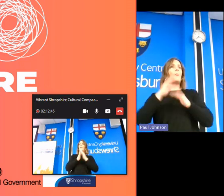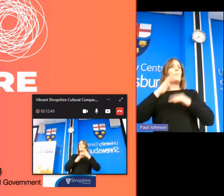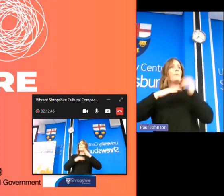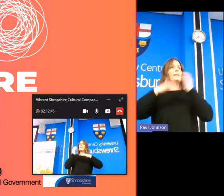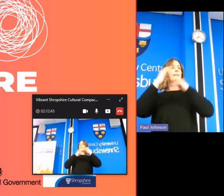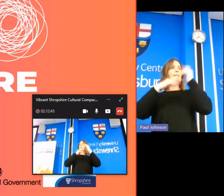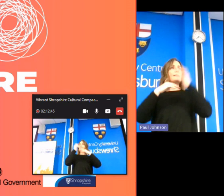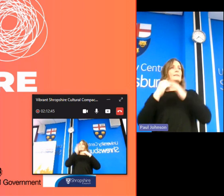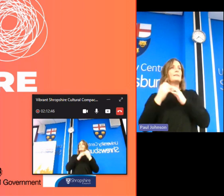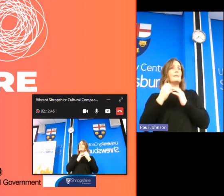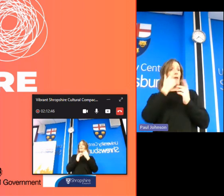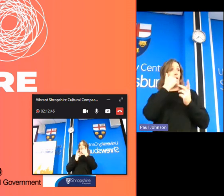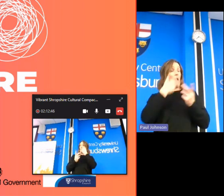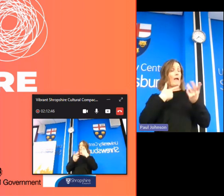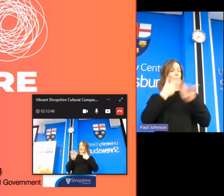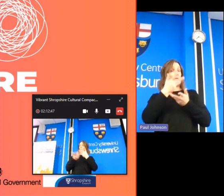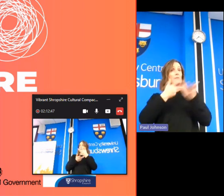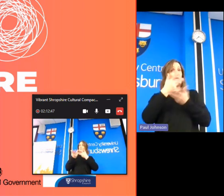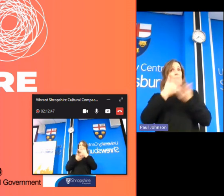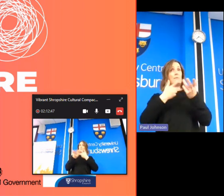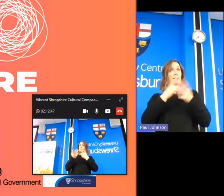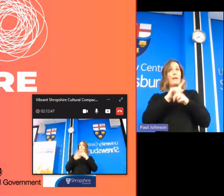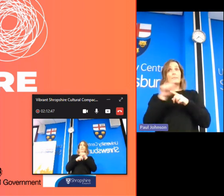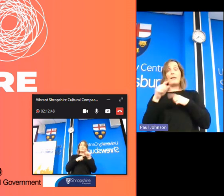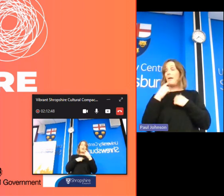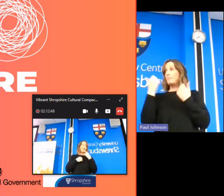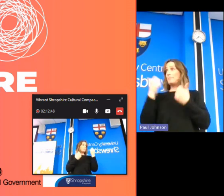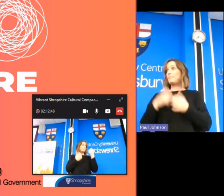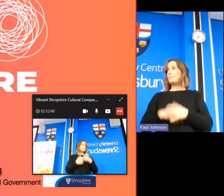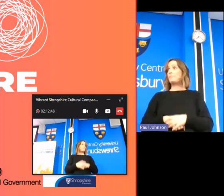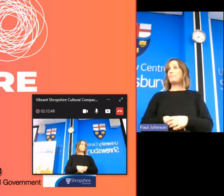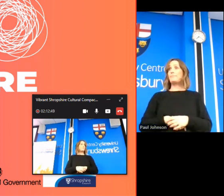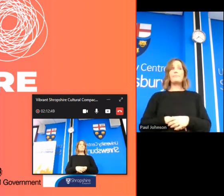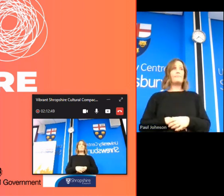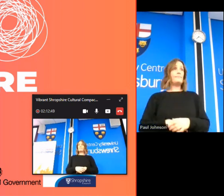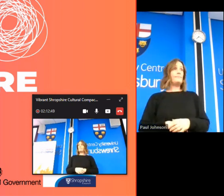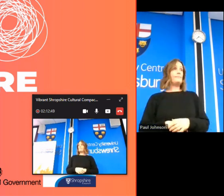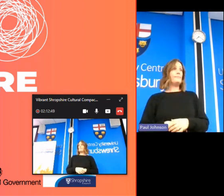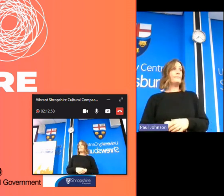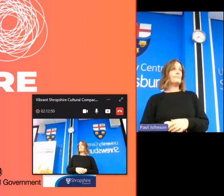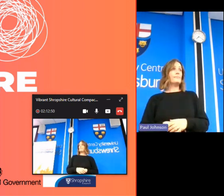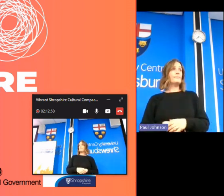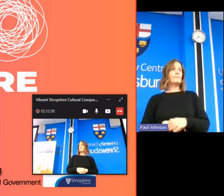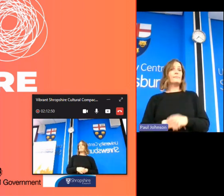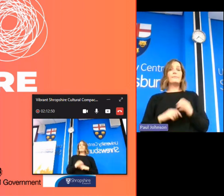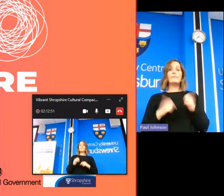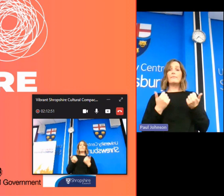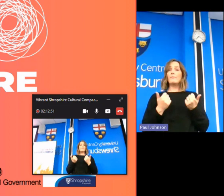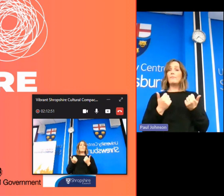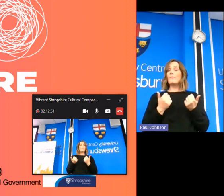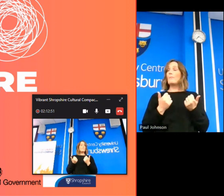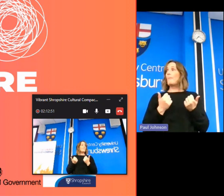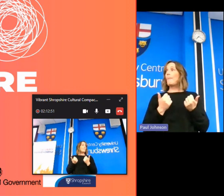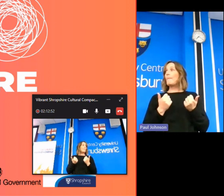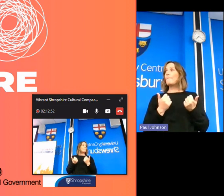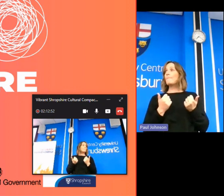okay can we have a chat about thank you okay any